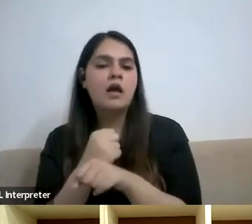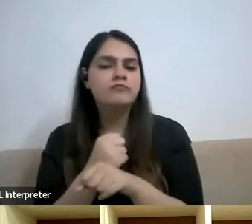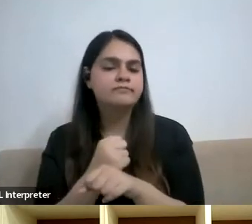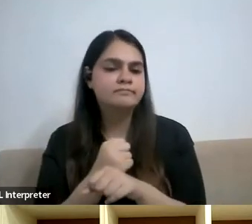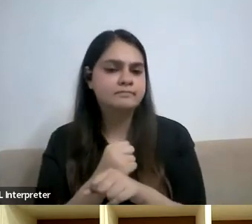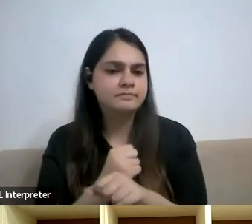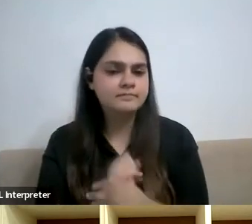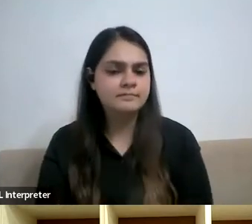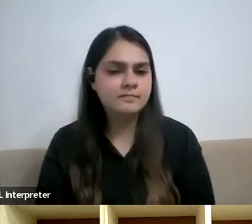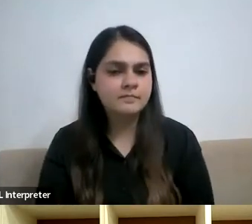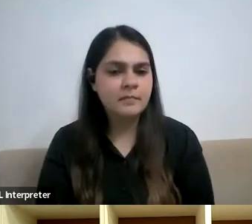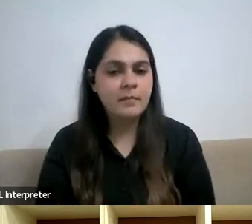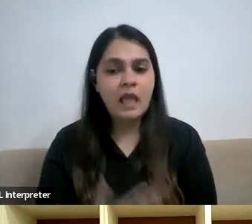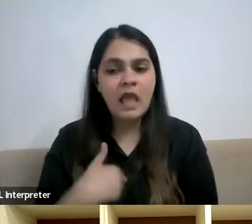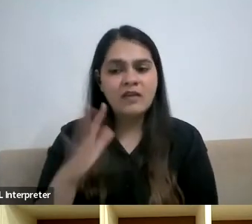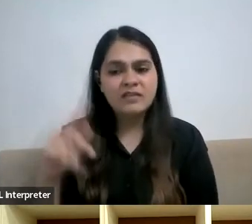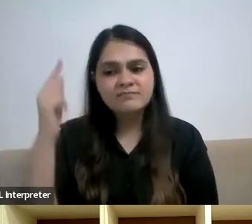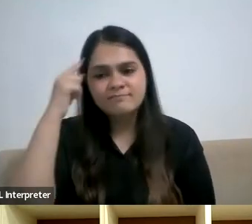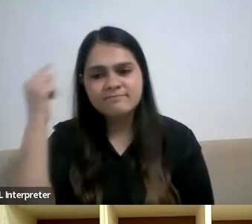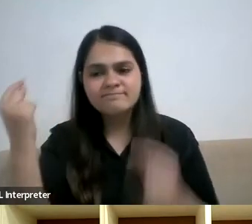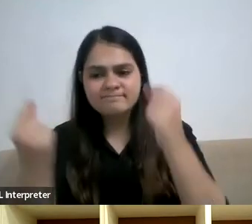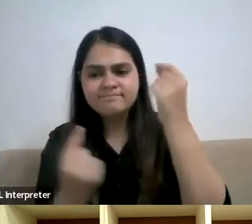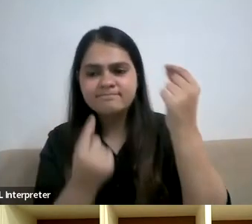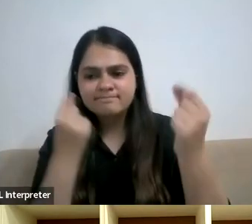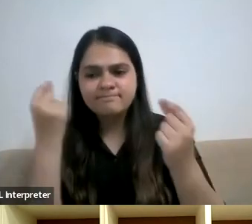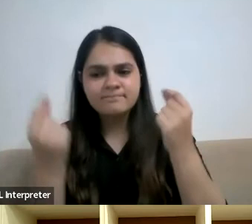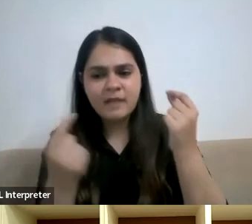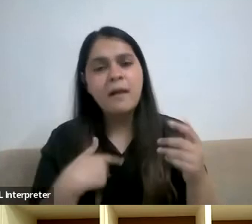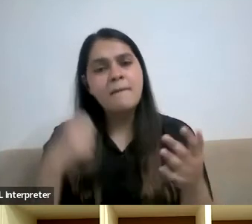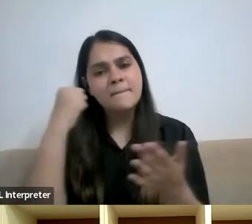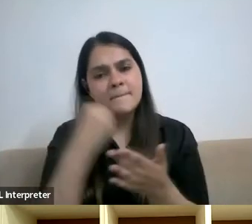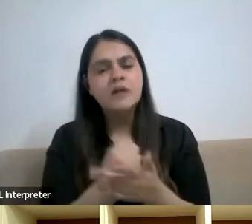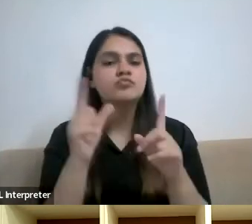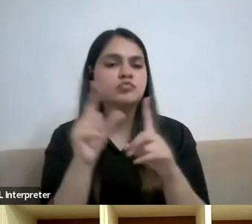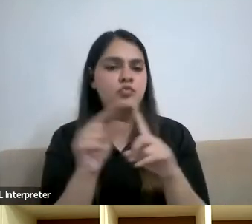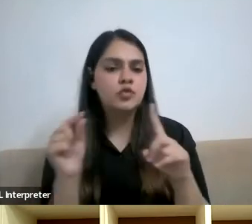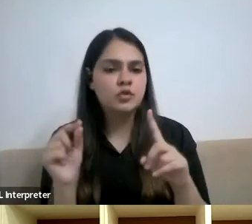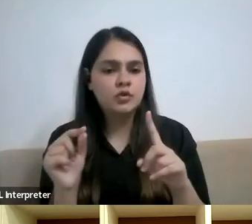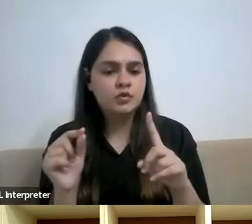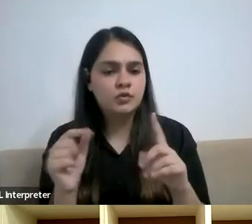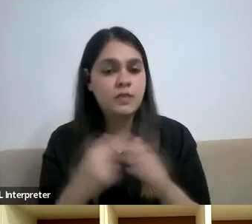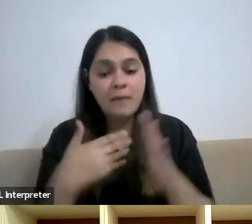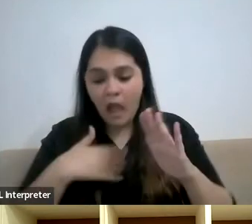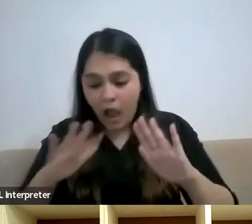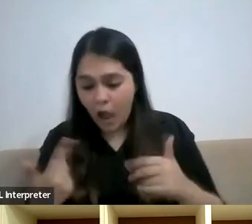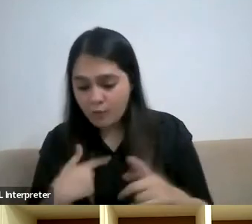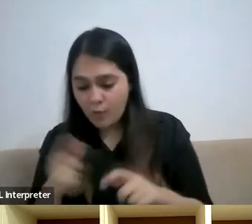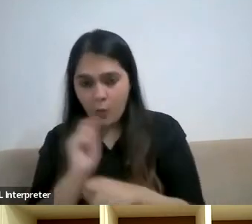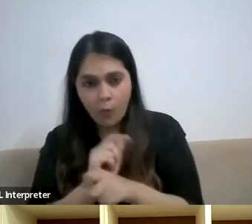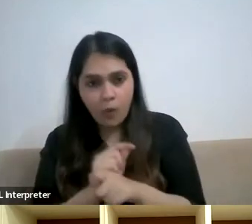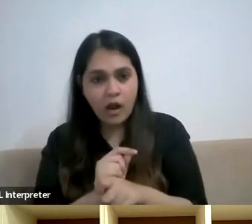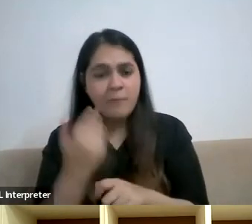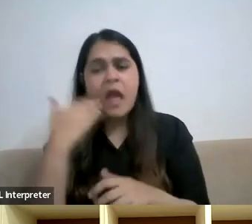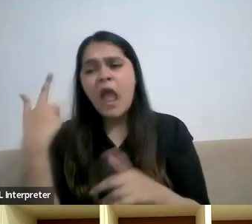I think there is a conscious effort that we all need to make as part of our work, when we are doing any